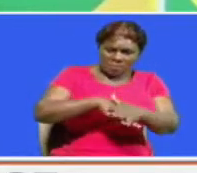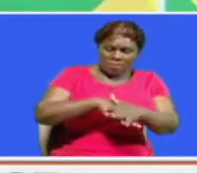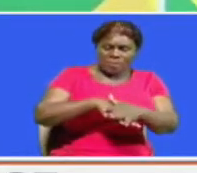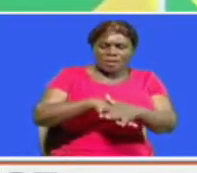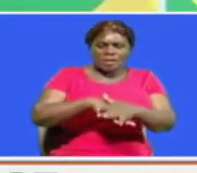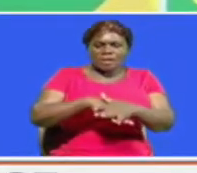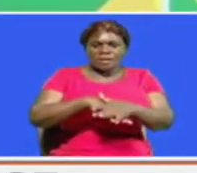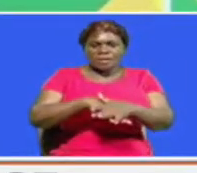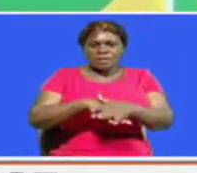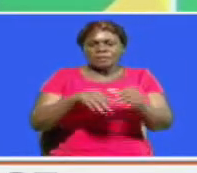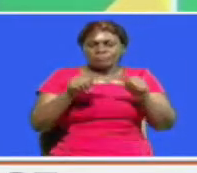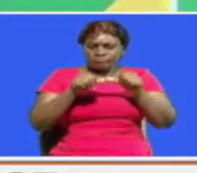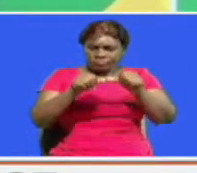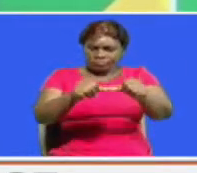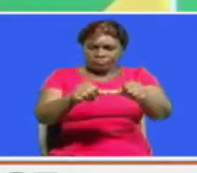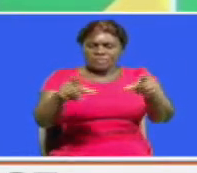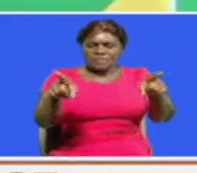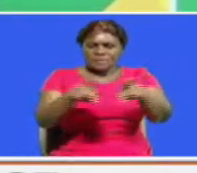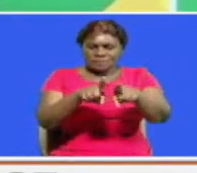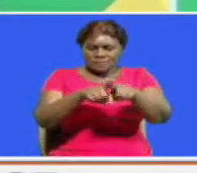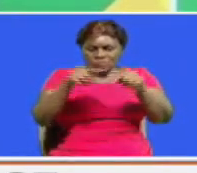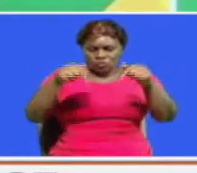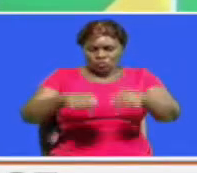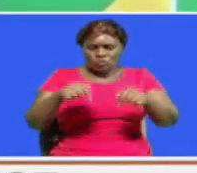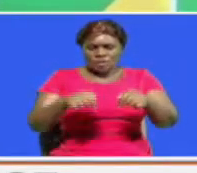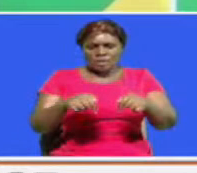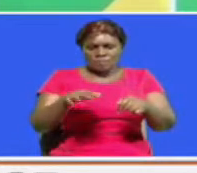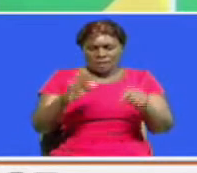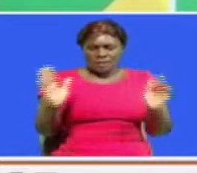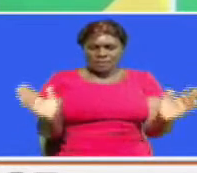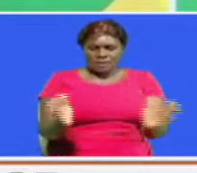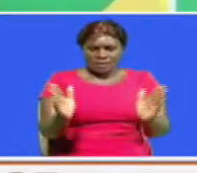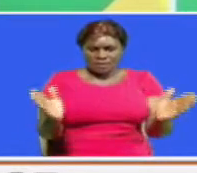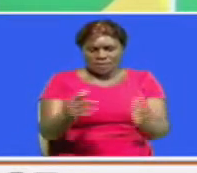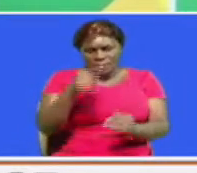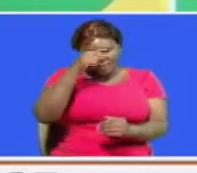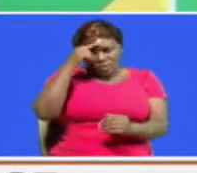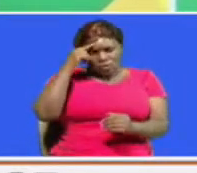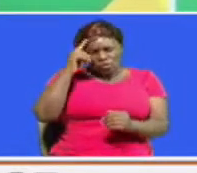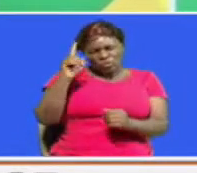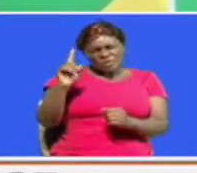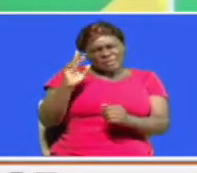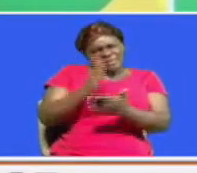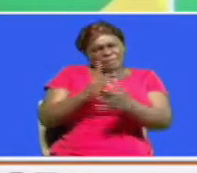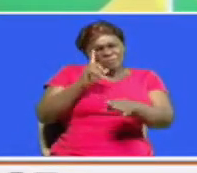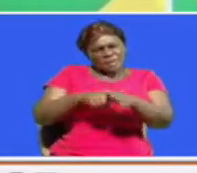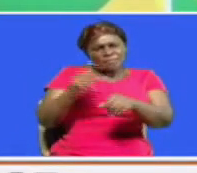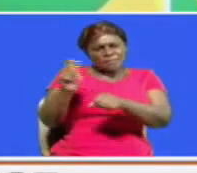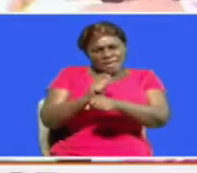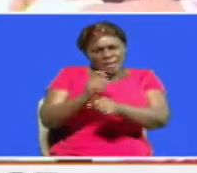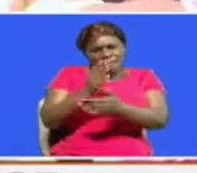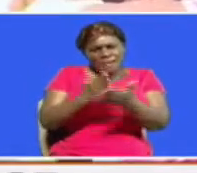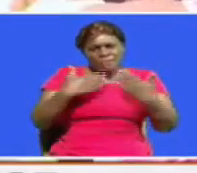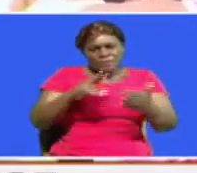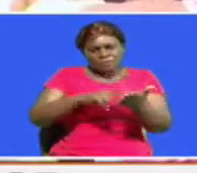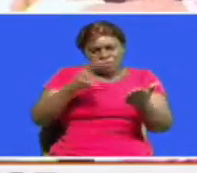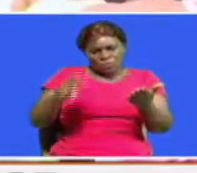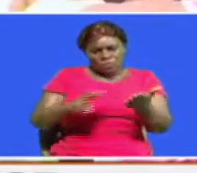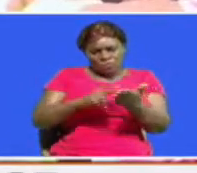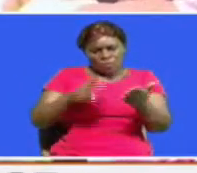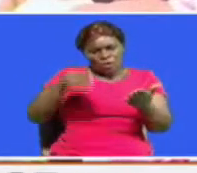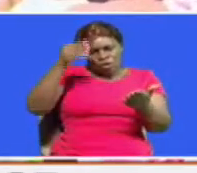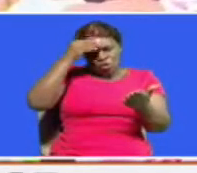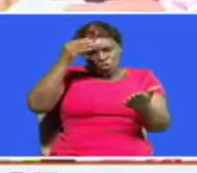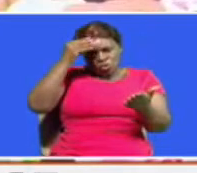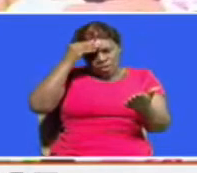And they have been consistent and they are here today. And it's encouraging because at times you can train but people fall out. Giving knowledge to